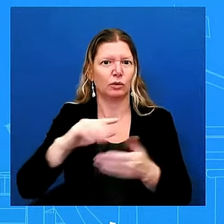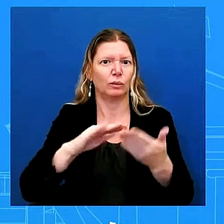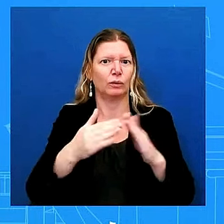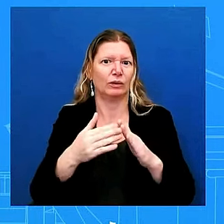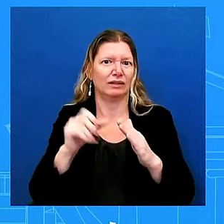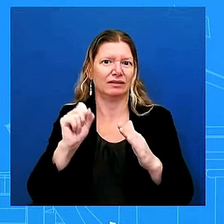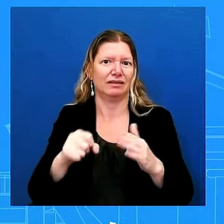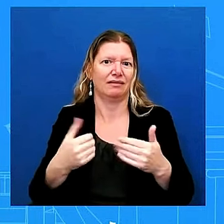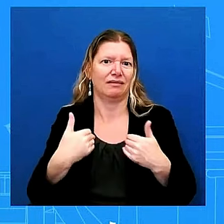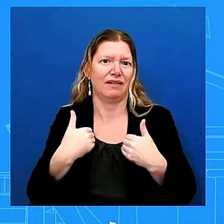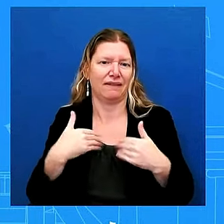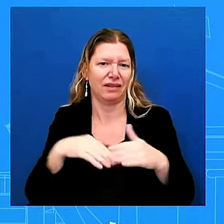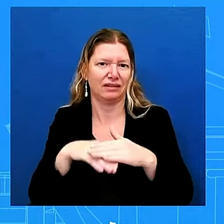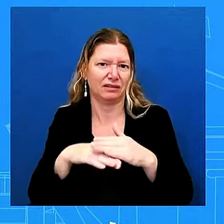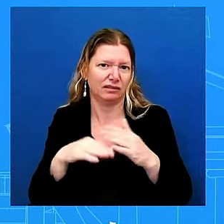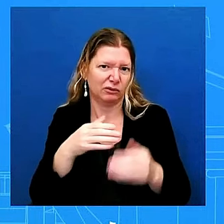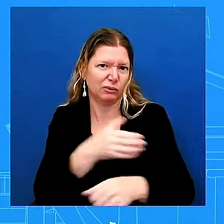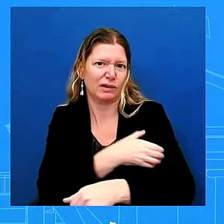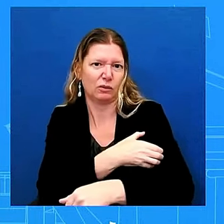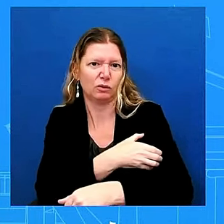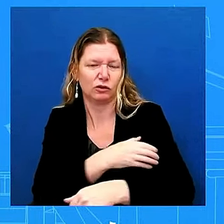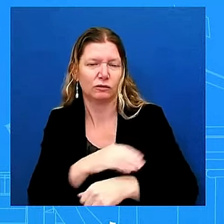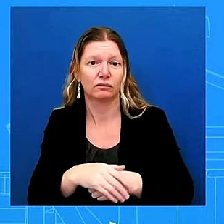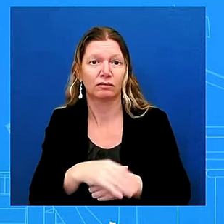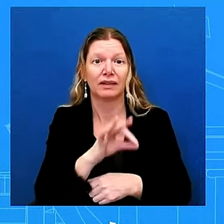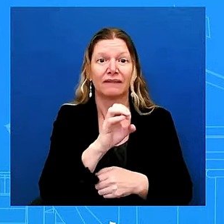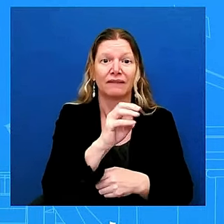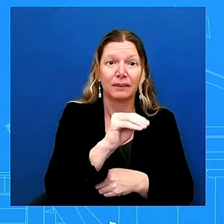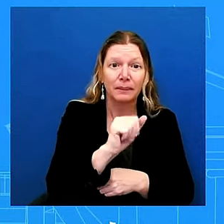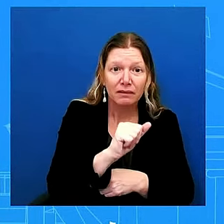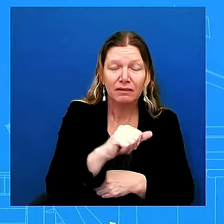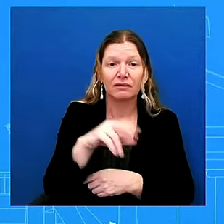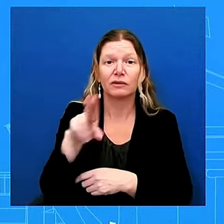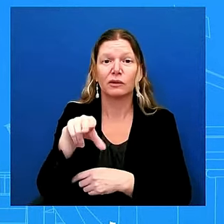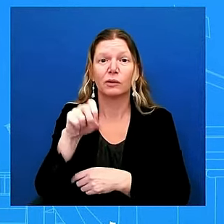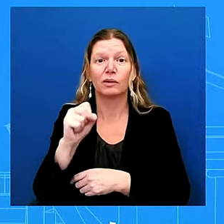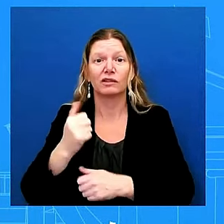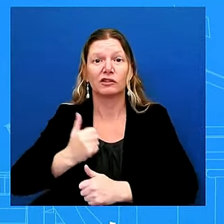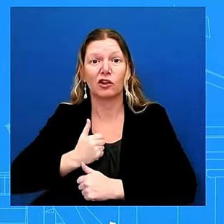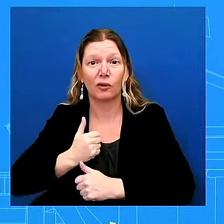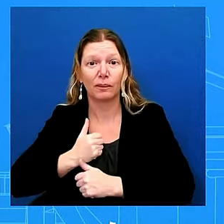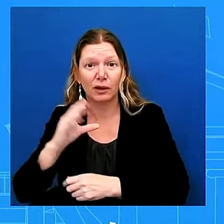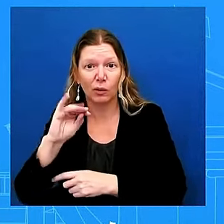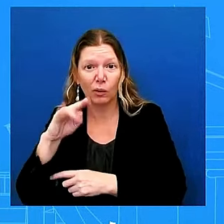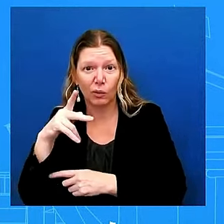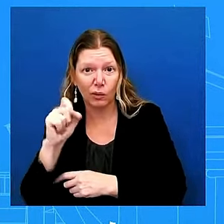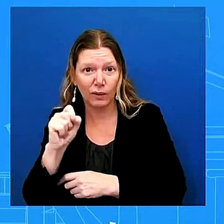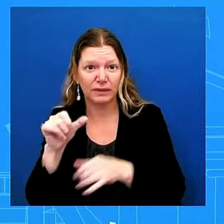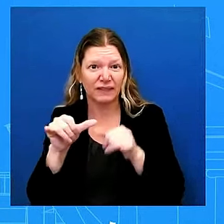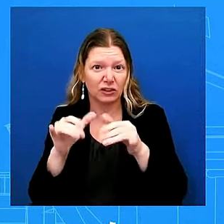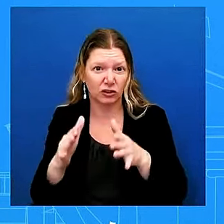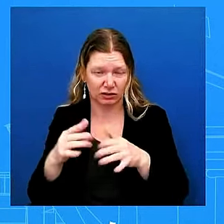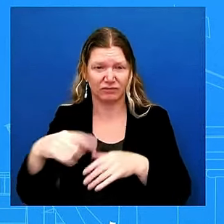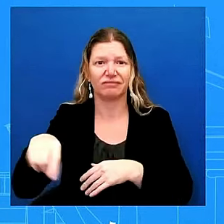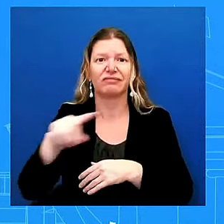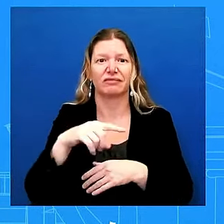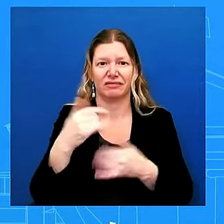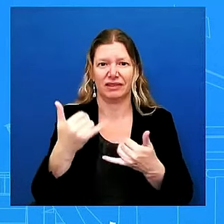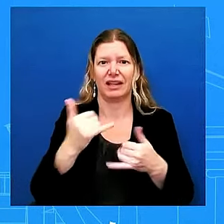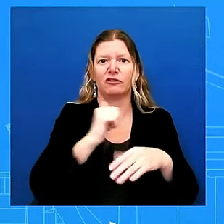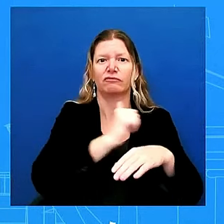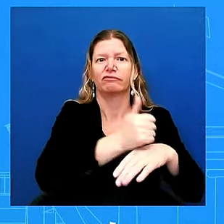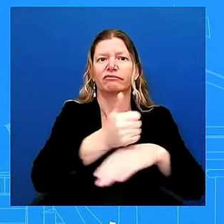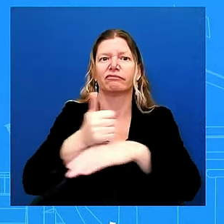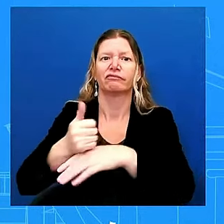and the u.s army corps of engineers are also making available generators of many different sizes that are ready to be deployed upon the request